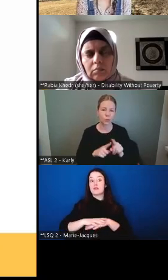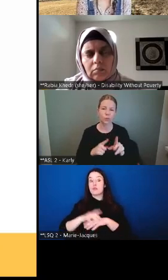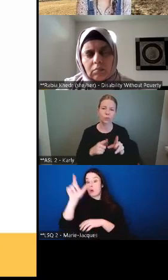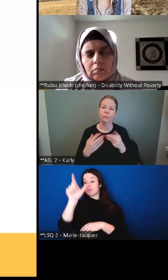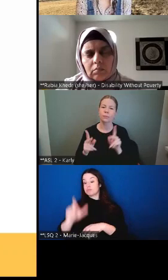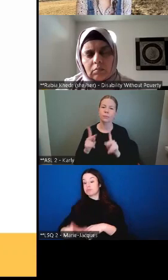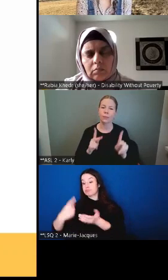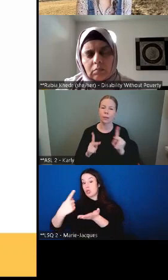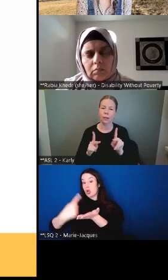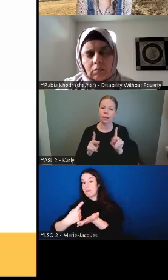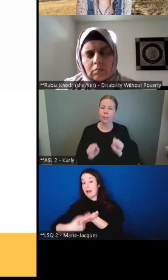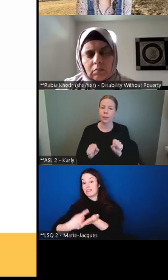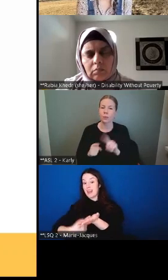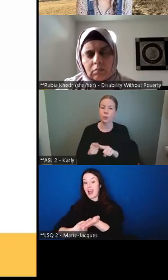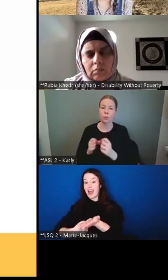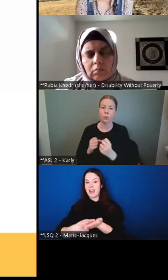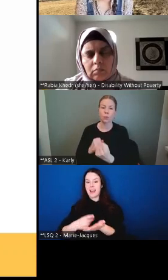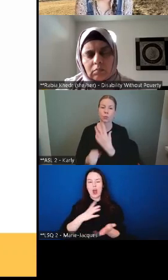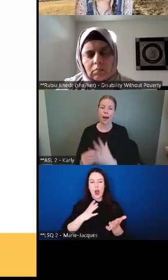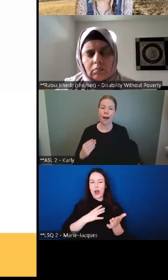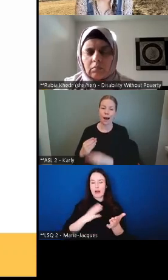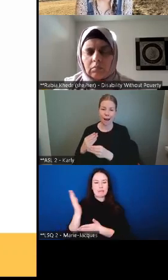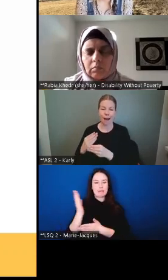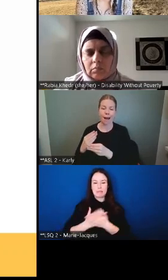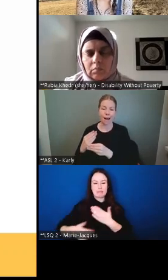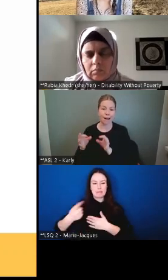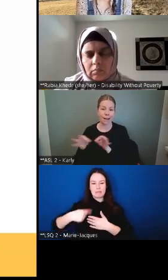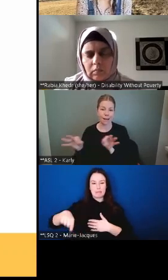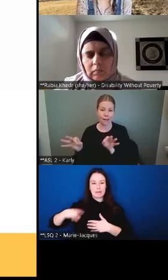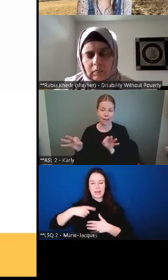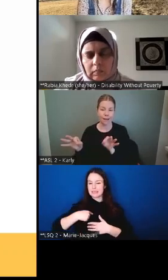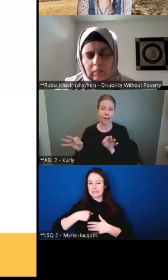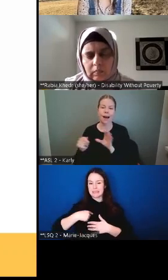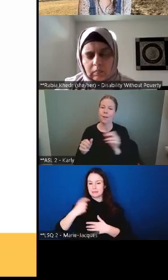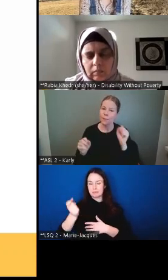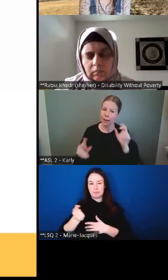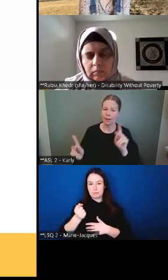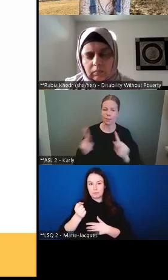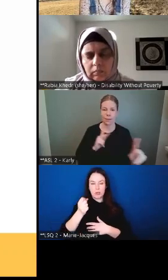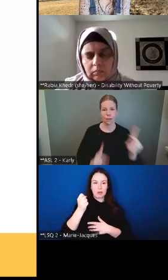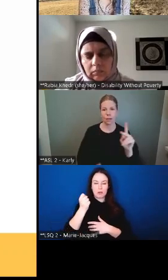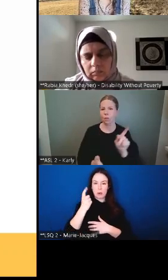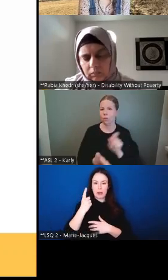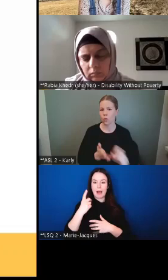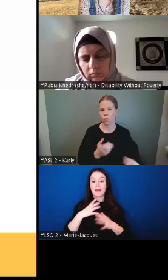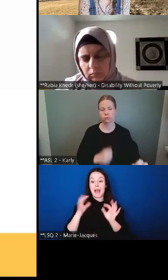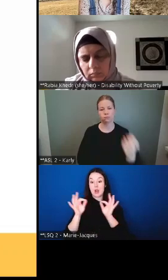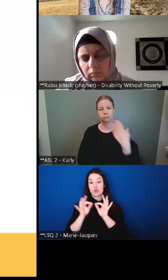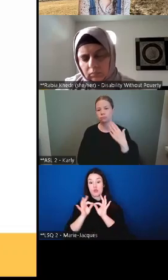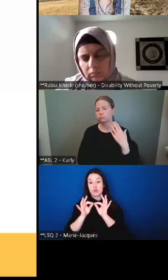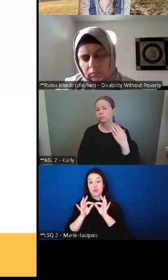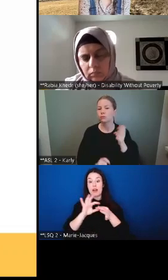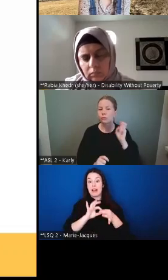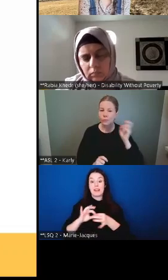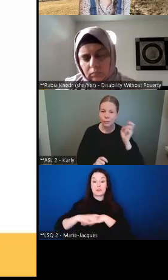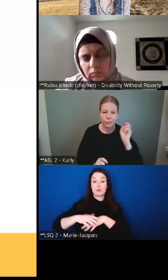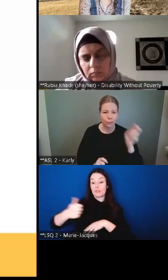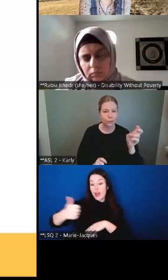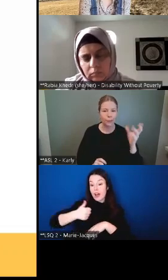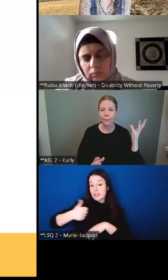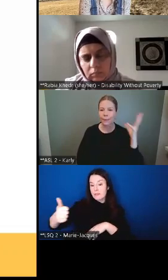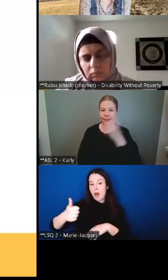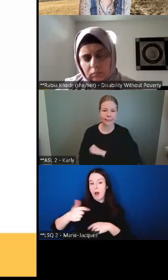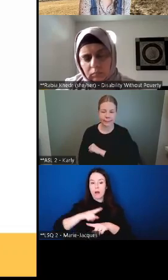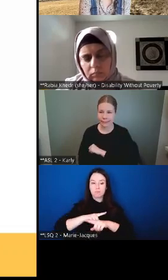know, yes, no's was transportation. and many people wrote to us about why why